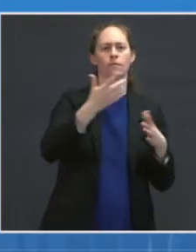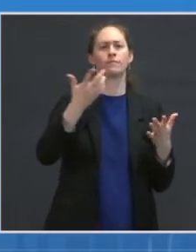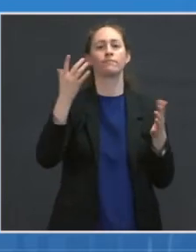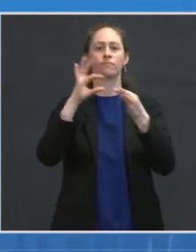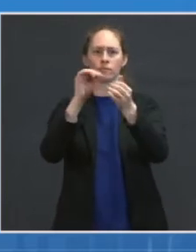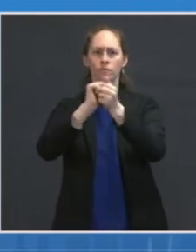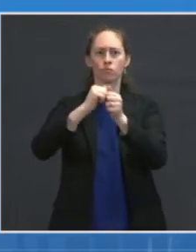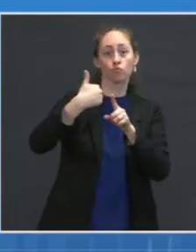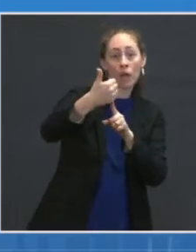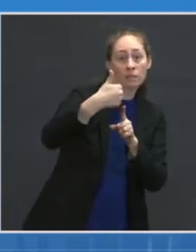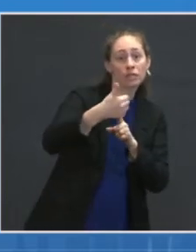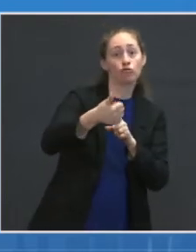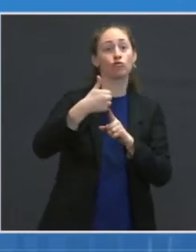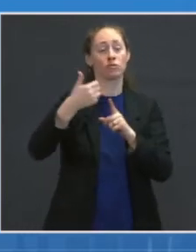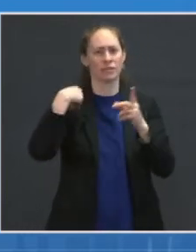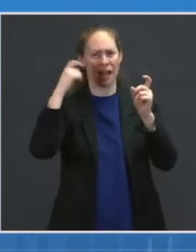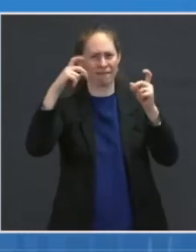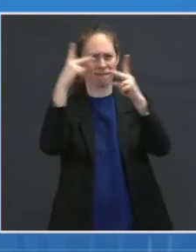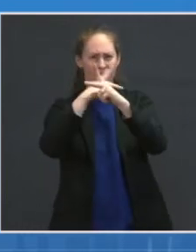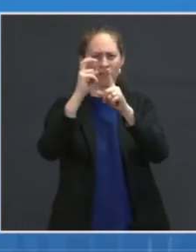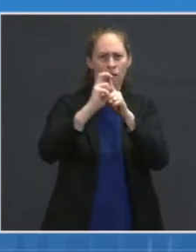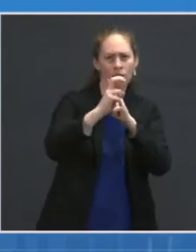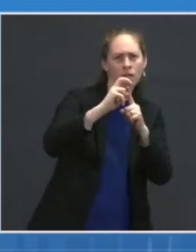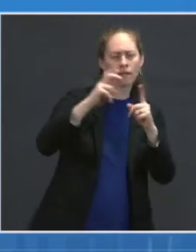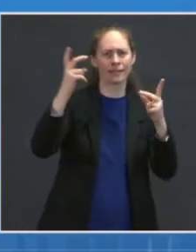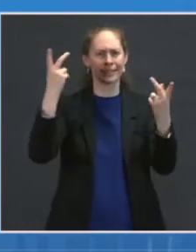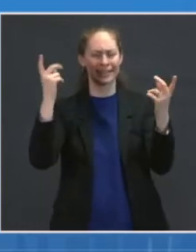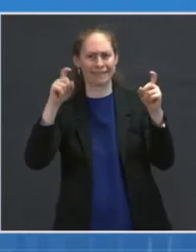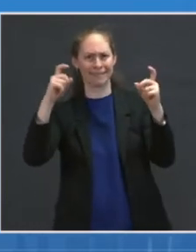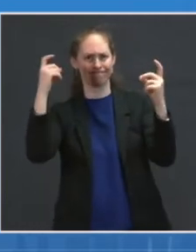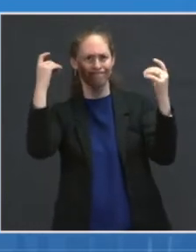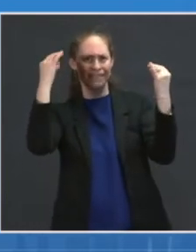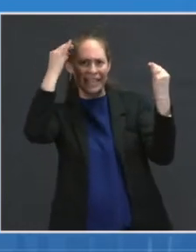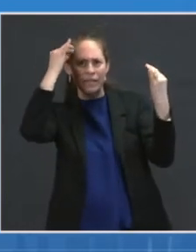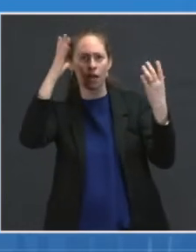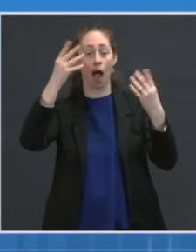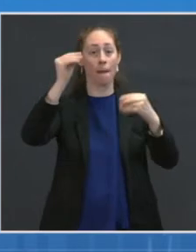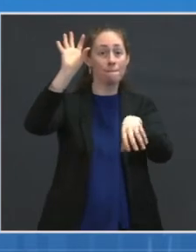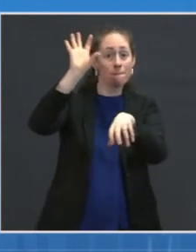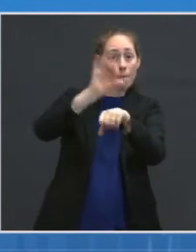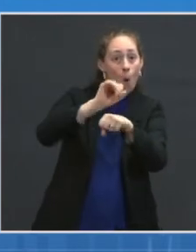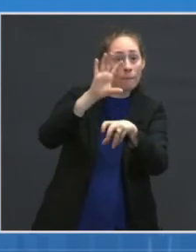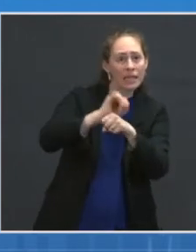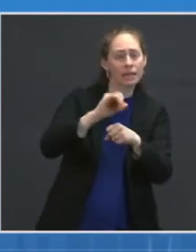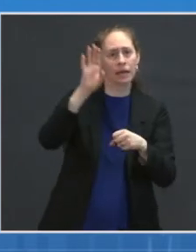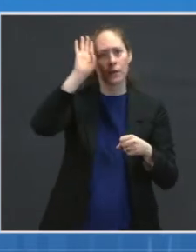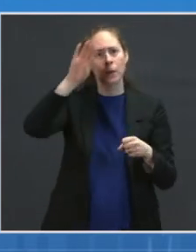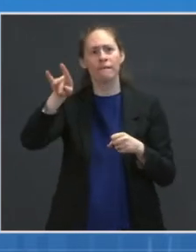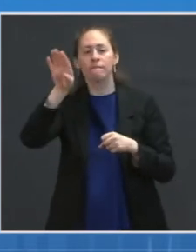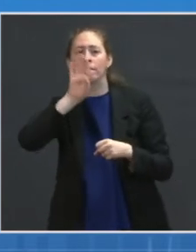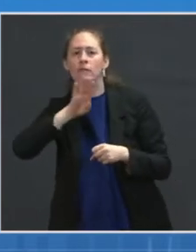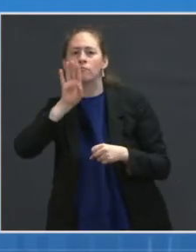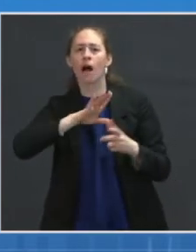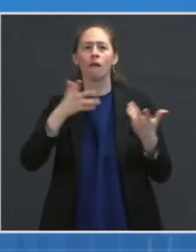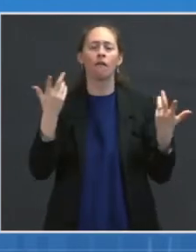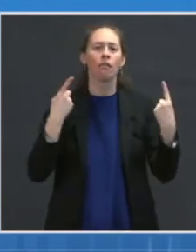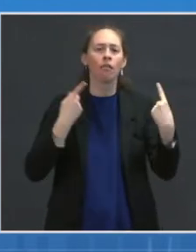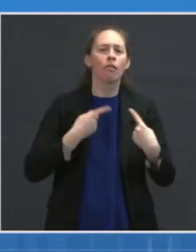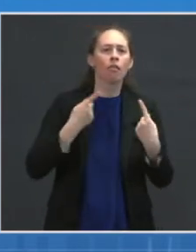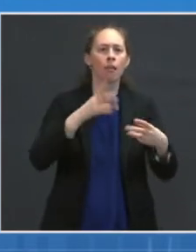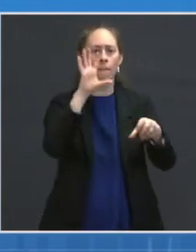about appointment reservations and ensuring that those appointments are kept.